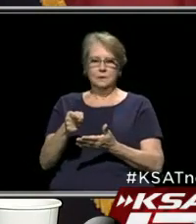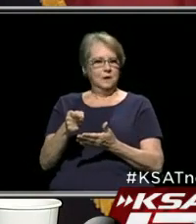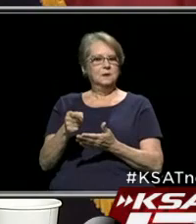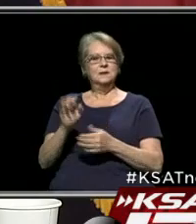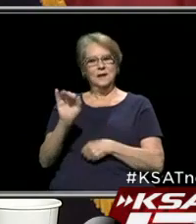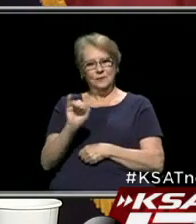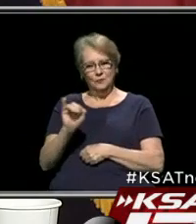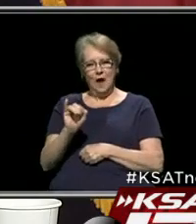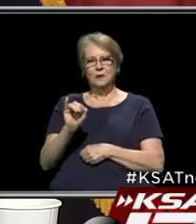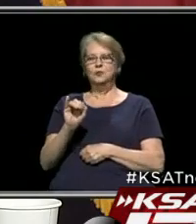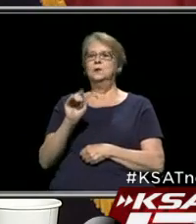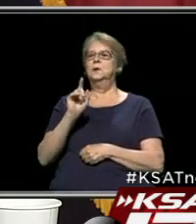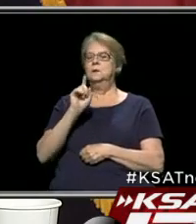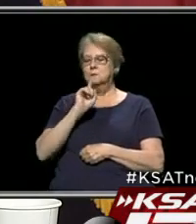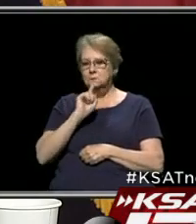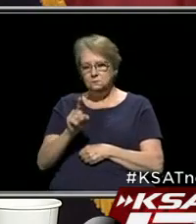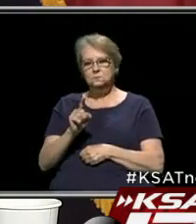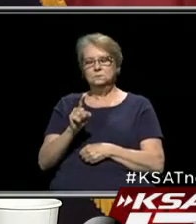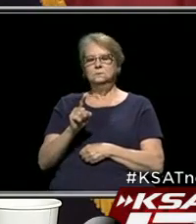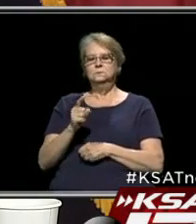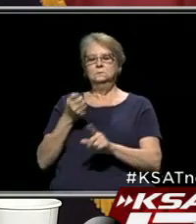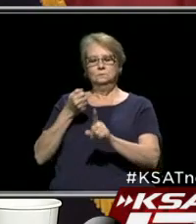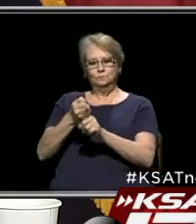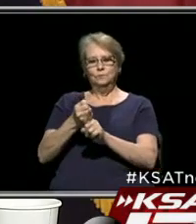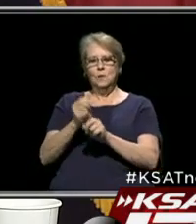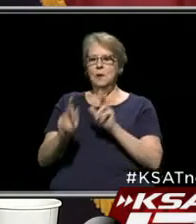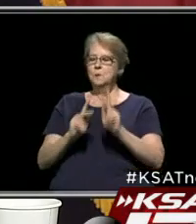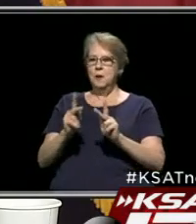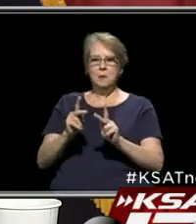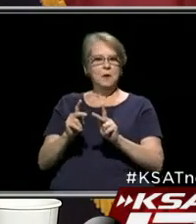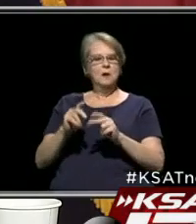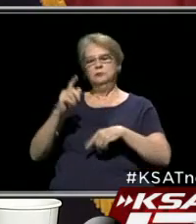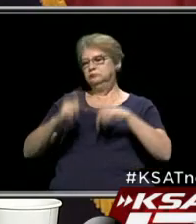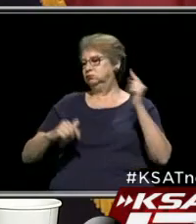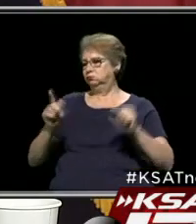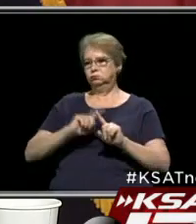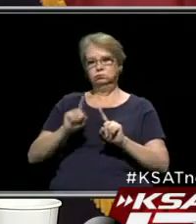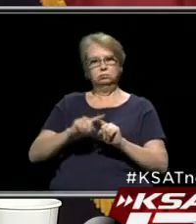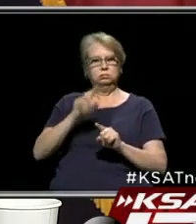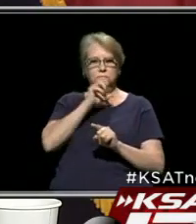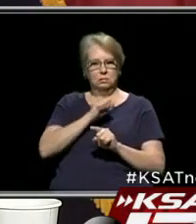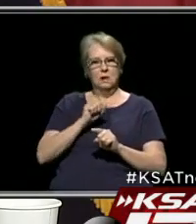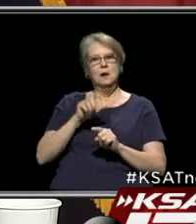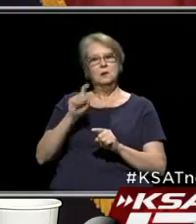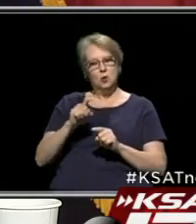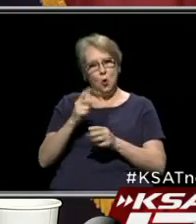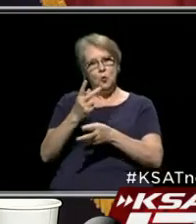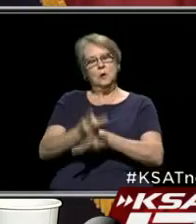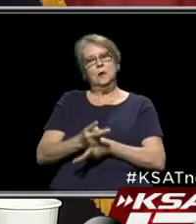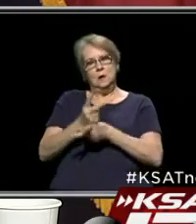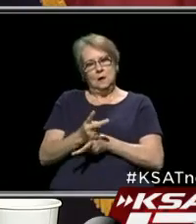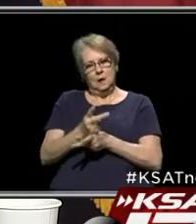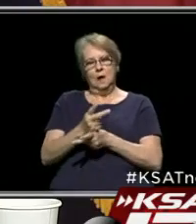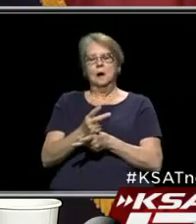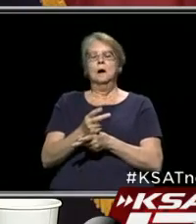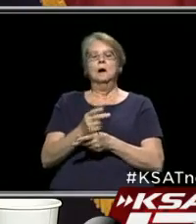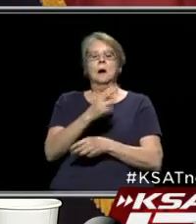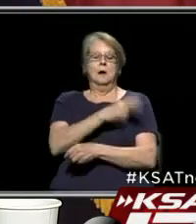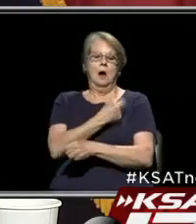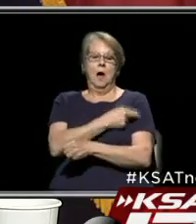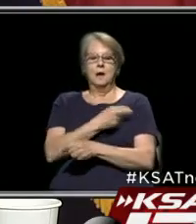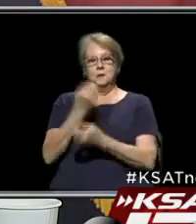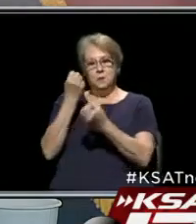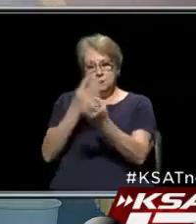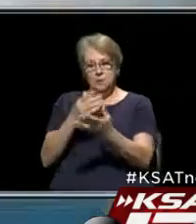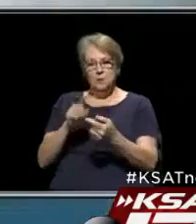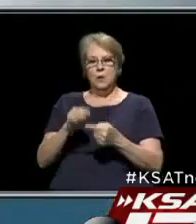this infection is attacking people who are of all ages and we need to take our precautions. The hospital update,